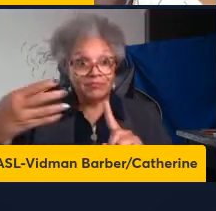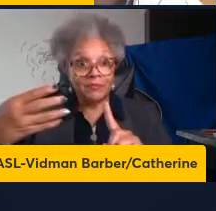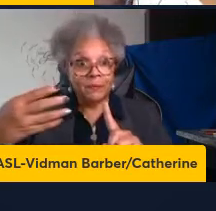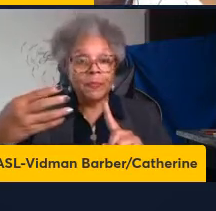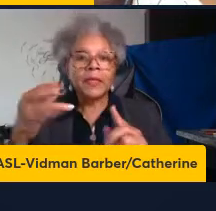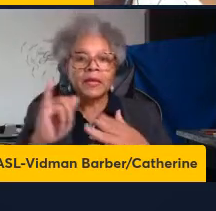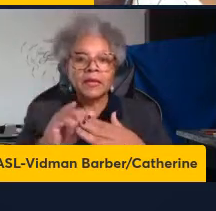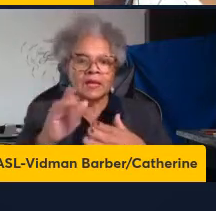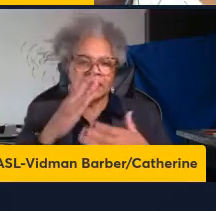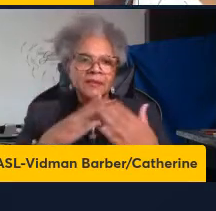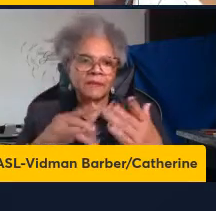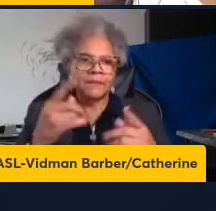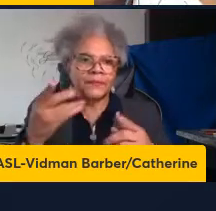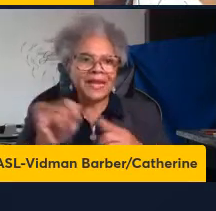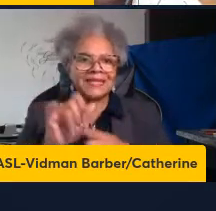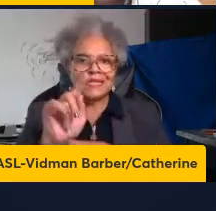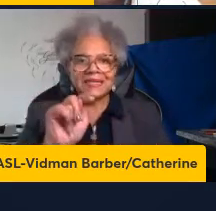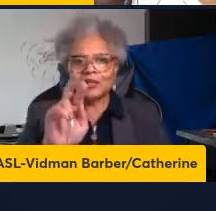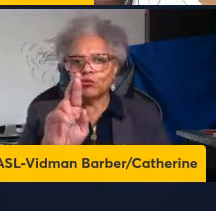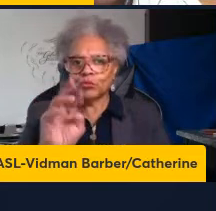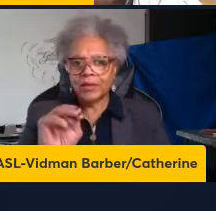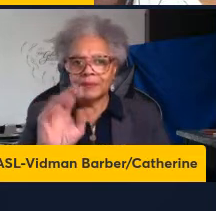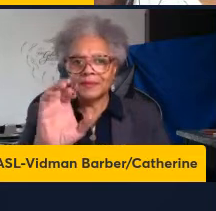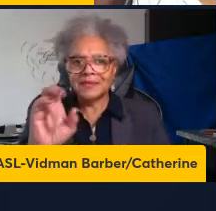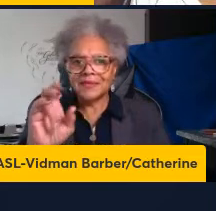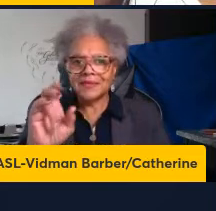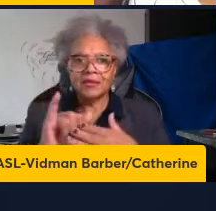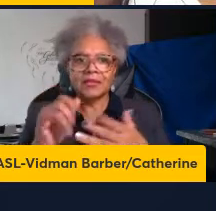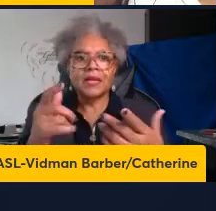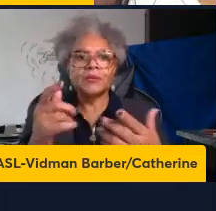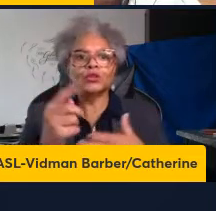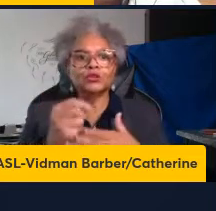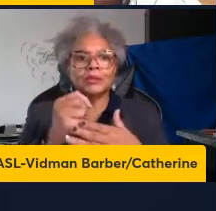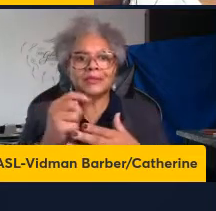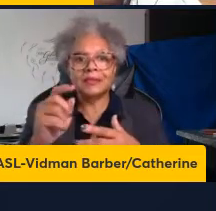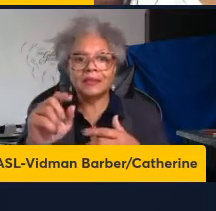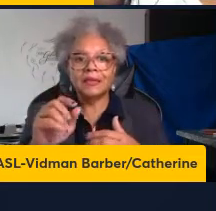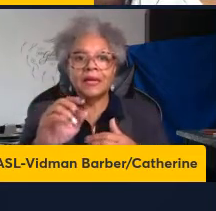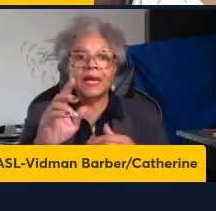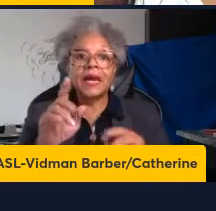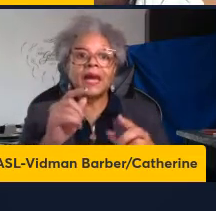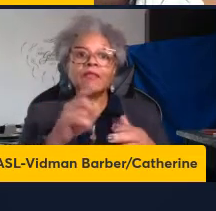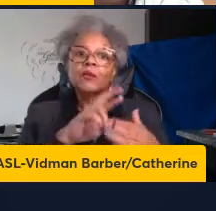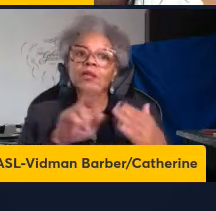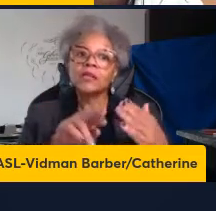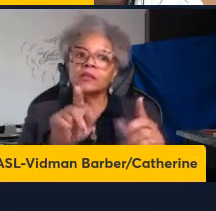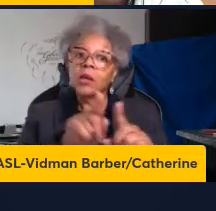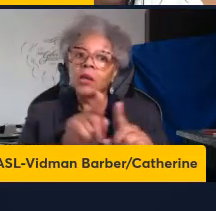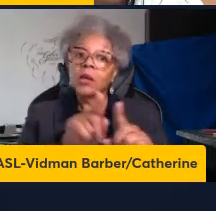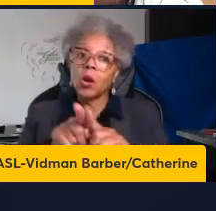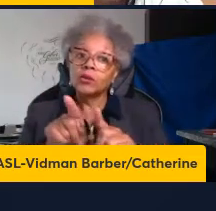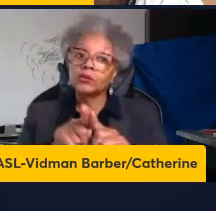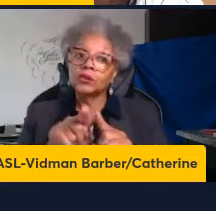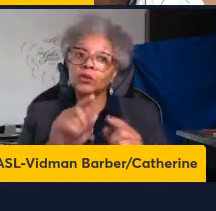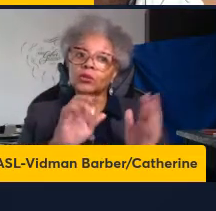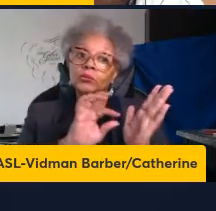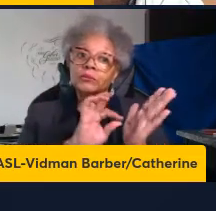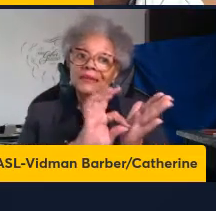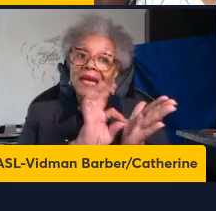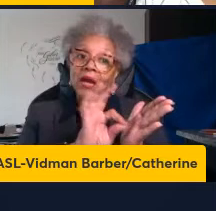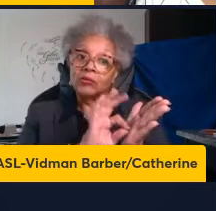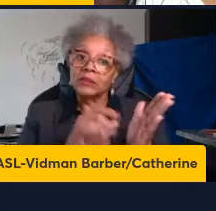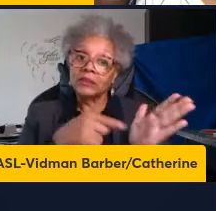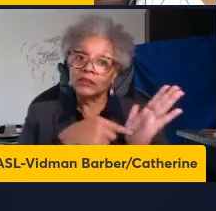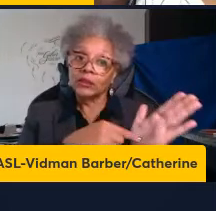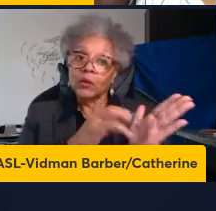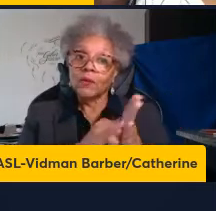extent as the TREM cells in the VACO treated mice and these results are also quantified here clearly showing